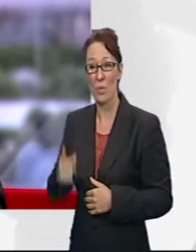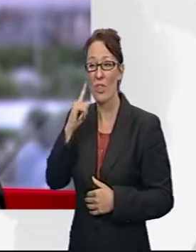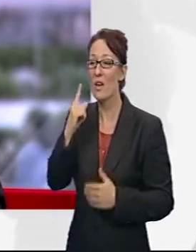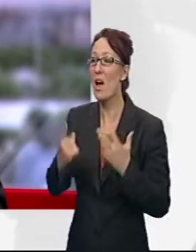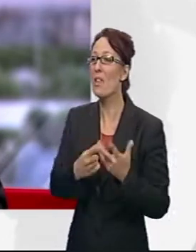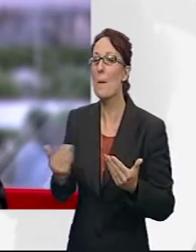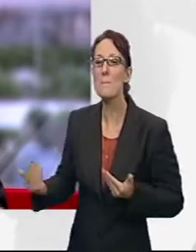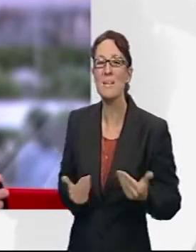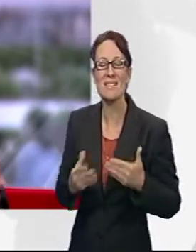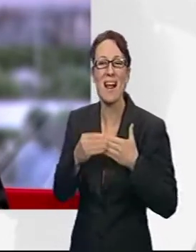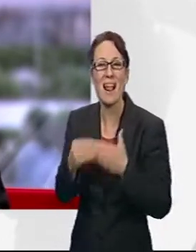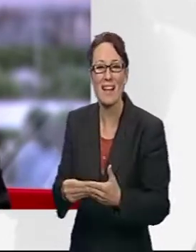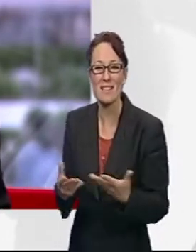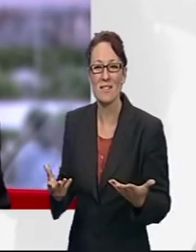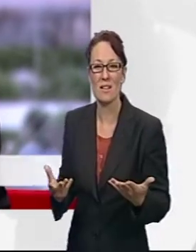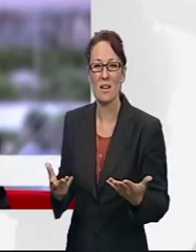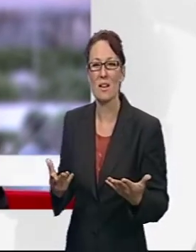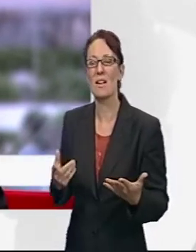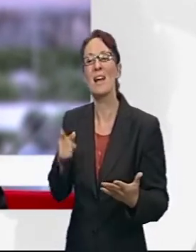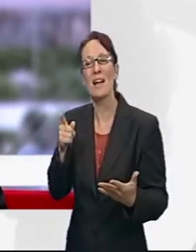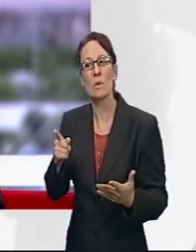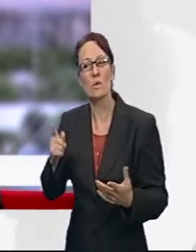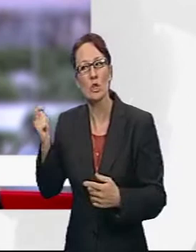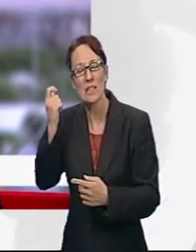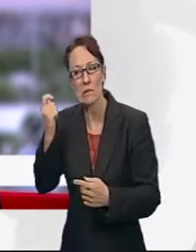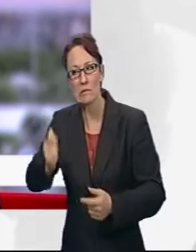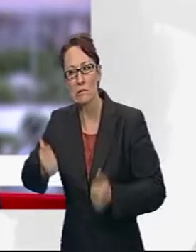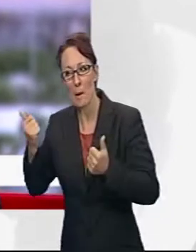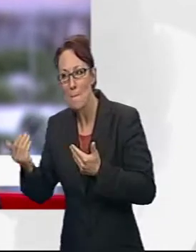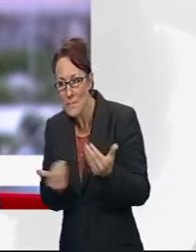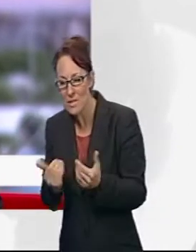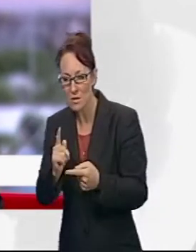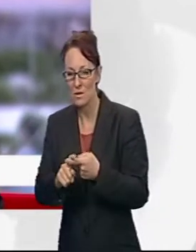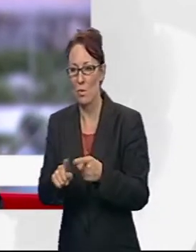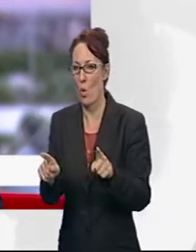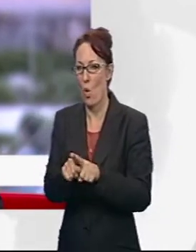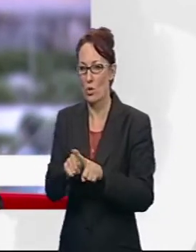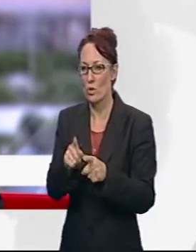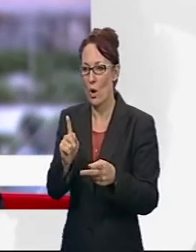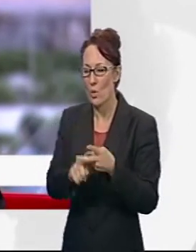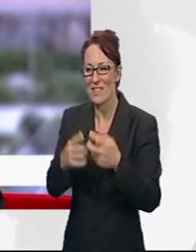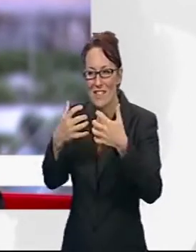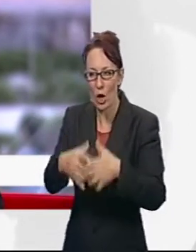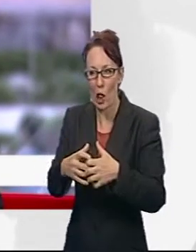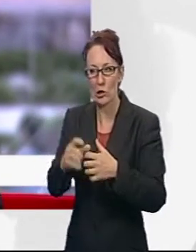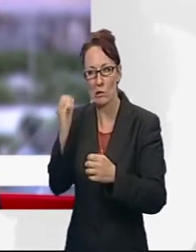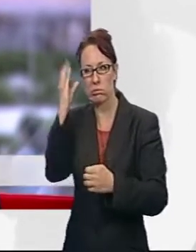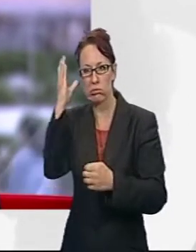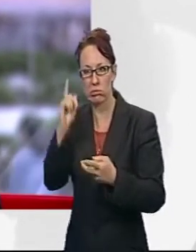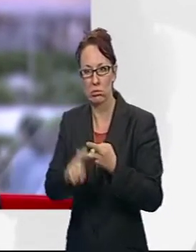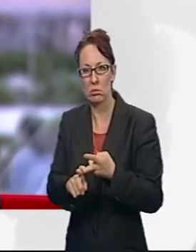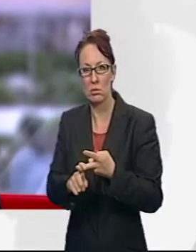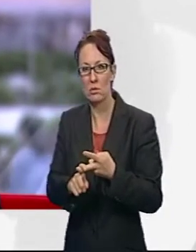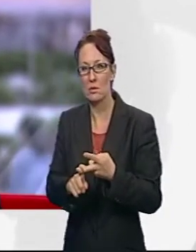let's not forget he was a uniquely successful businessman as well as a very successful technologist you can't think of